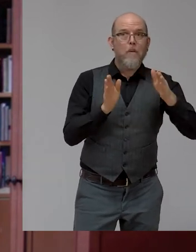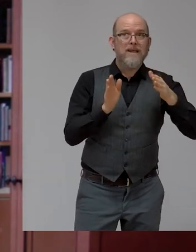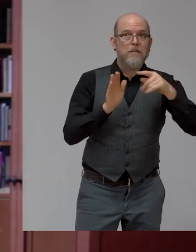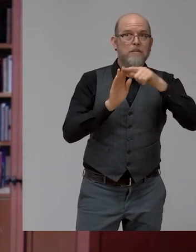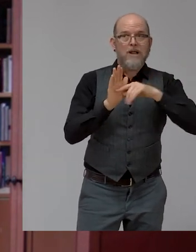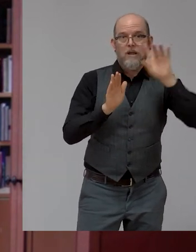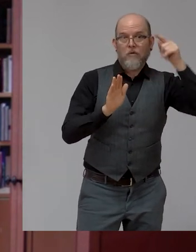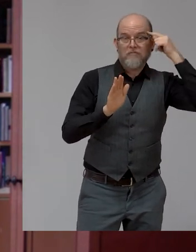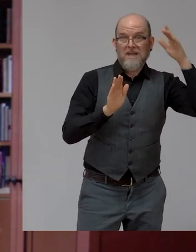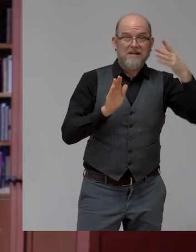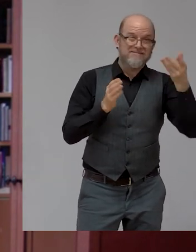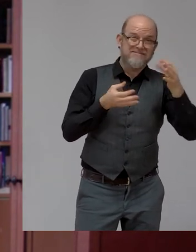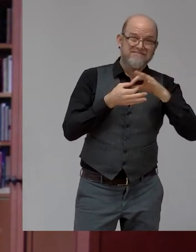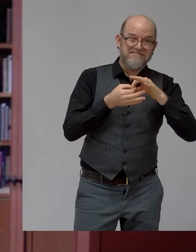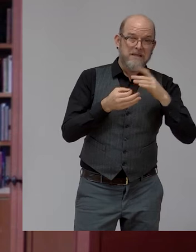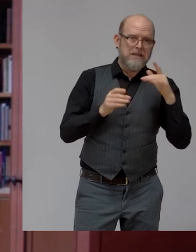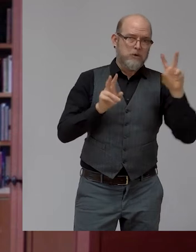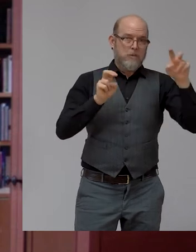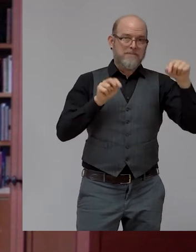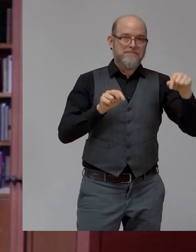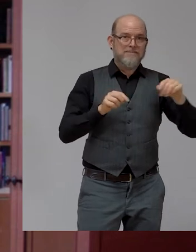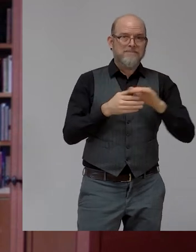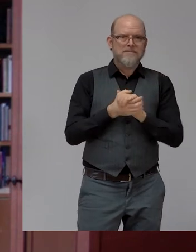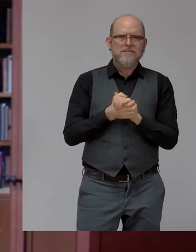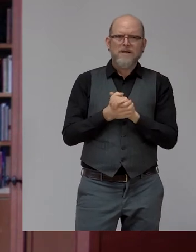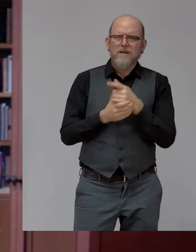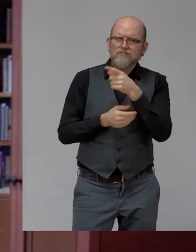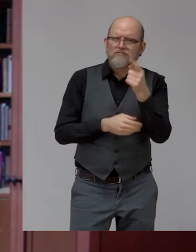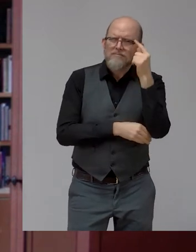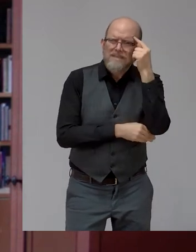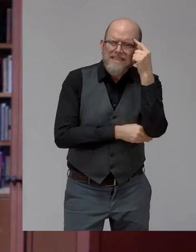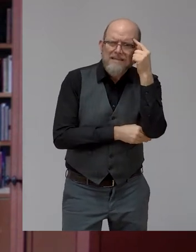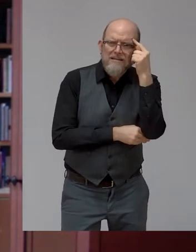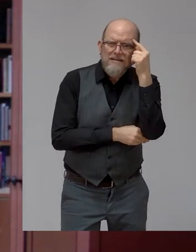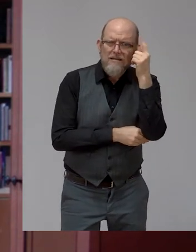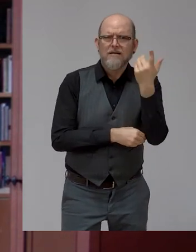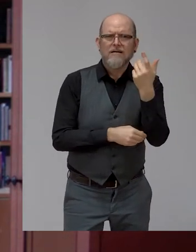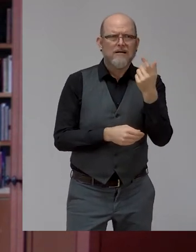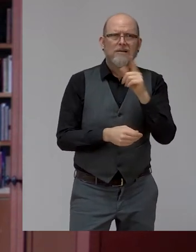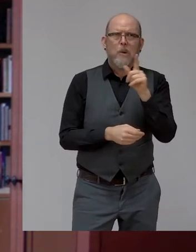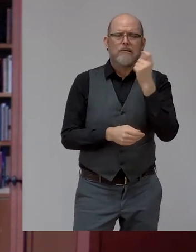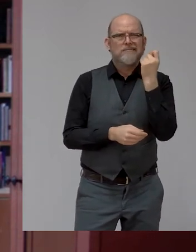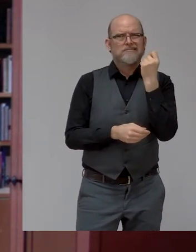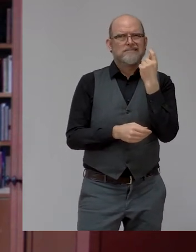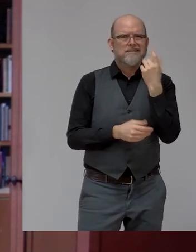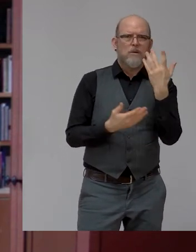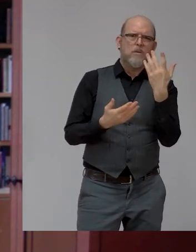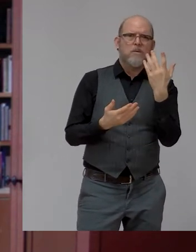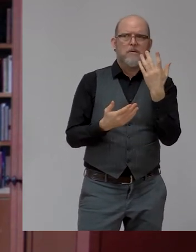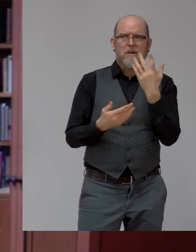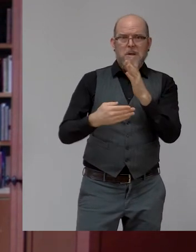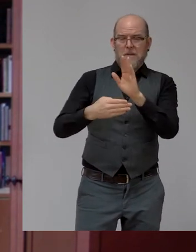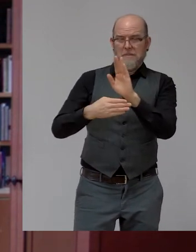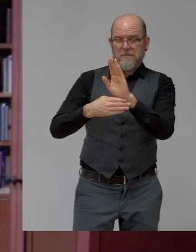And sometimes I think they struggle to understand that the needs of business and the aspirations of disabled people